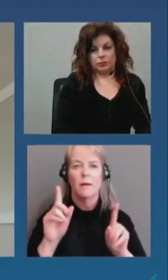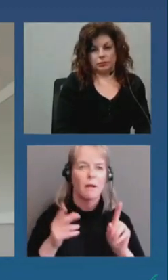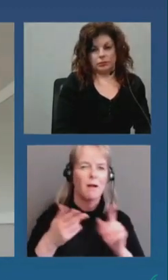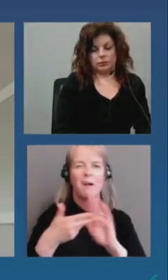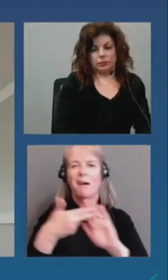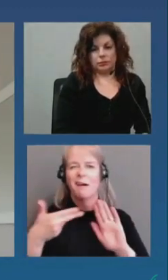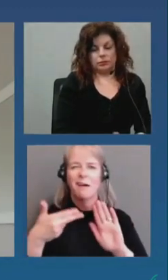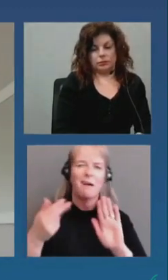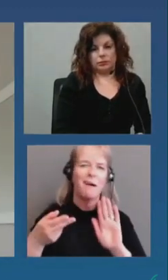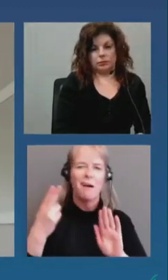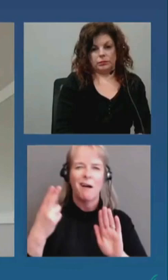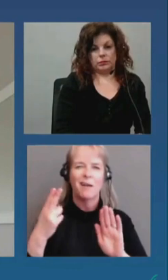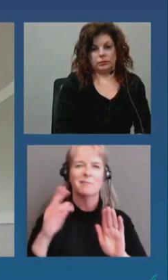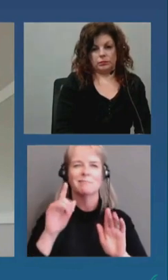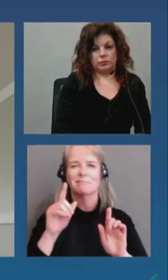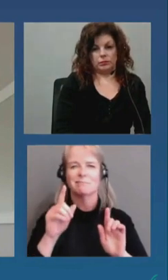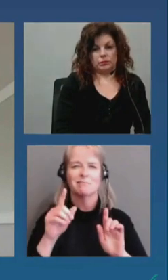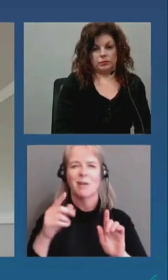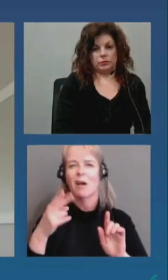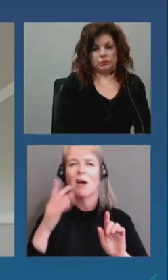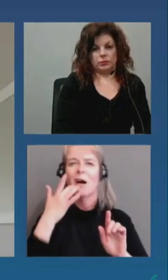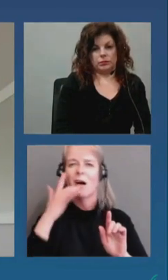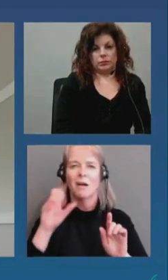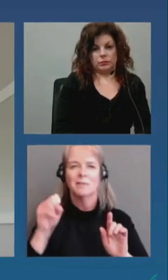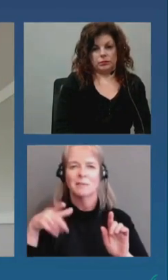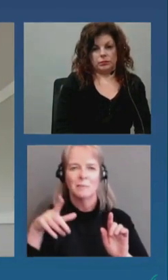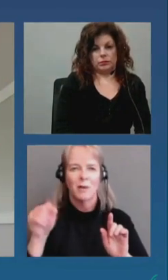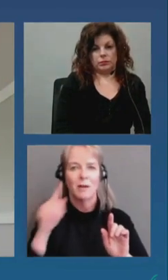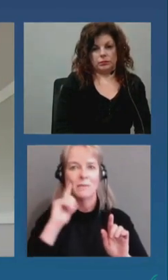would you have included the K2V postal code?